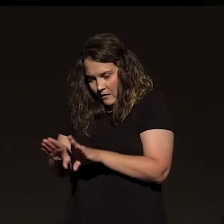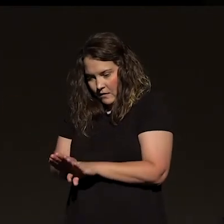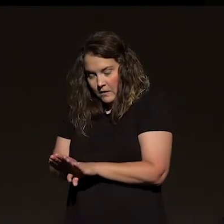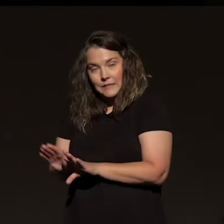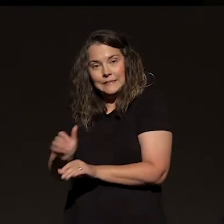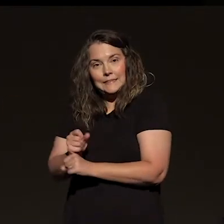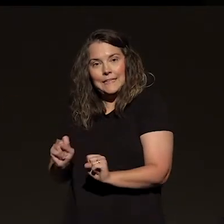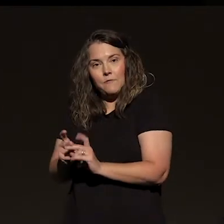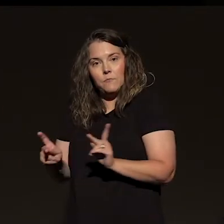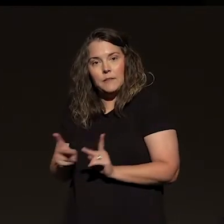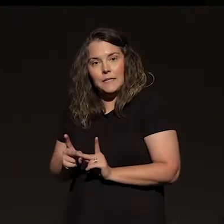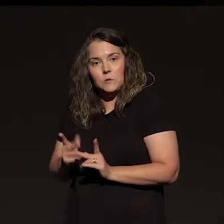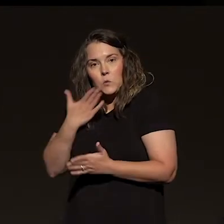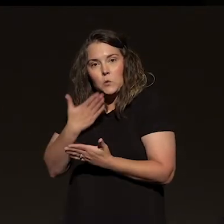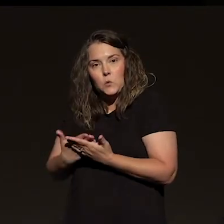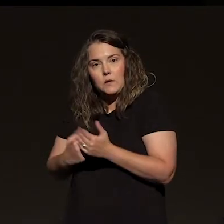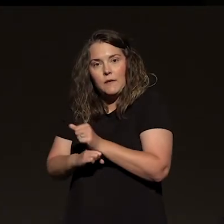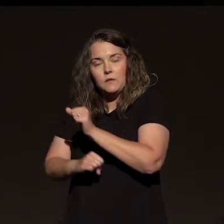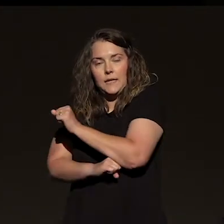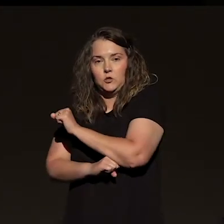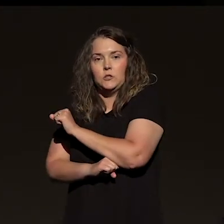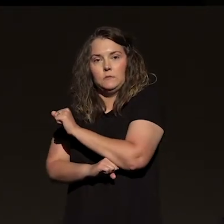room with a good foundation.